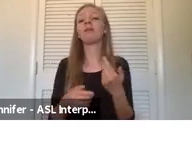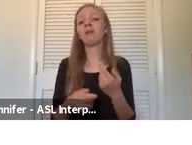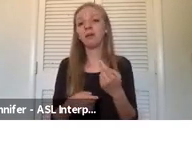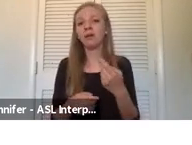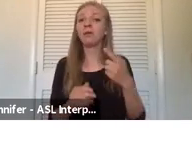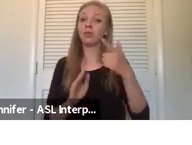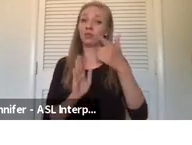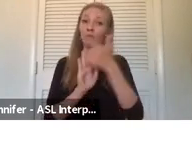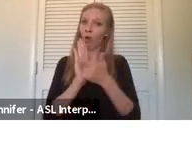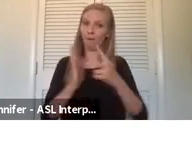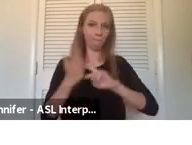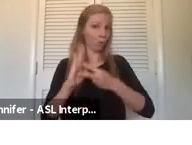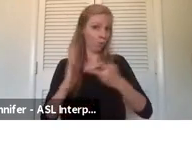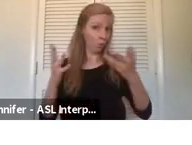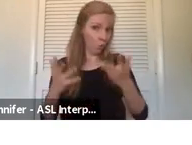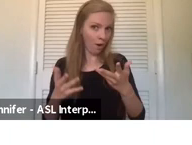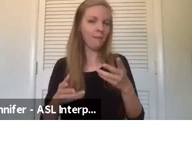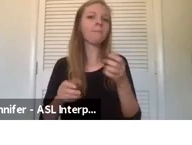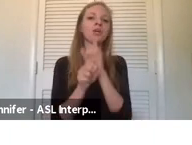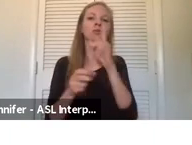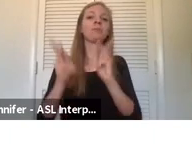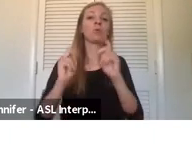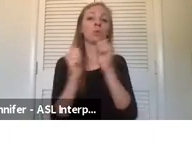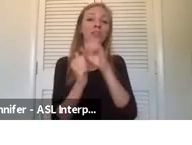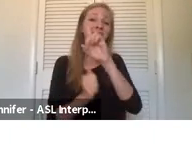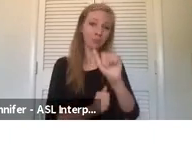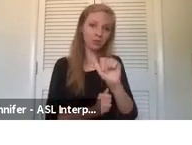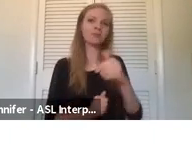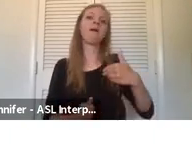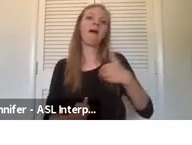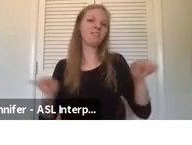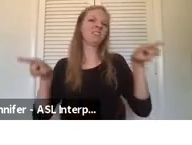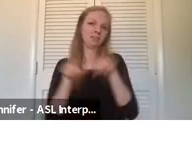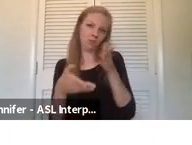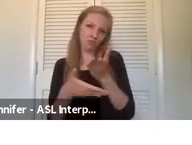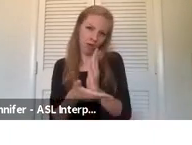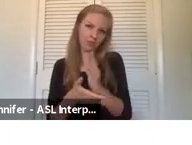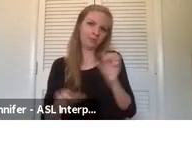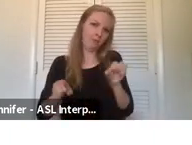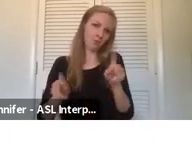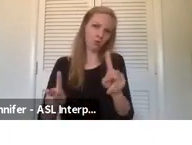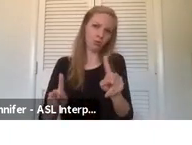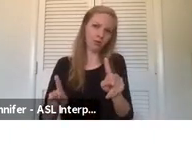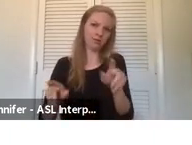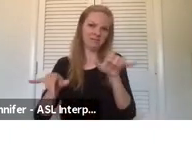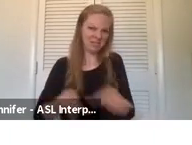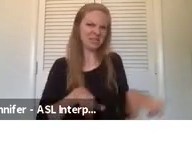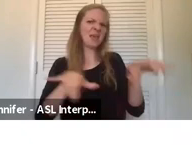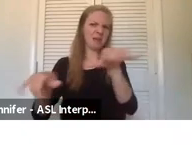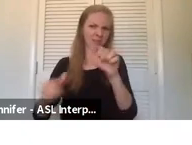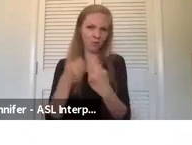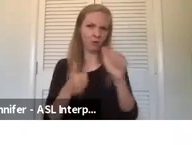law is to make sure that people with disabilities have the same rights and opportunities as everyone else to